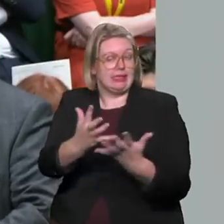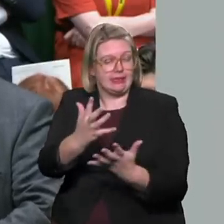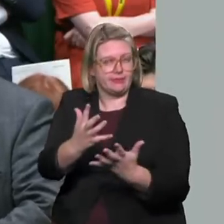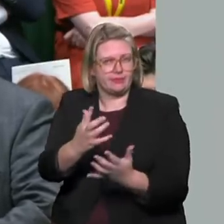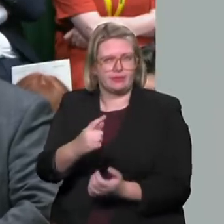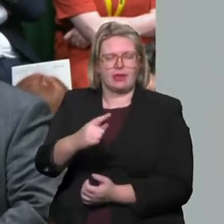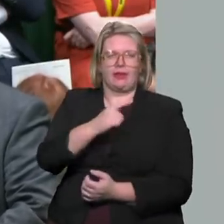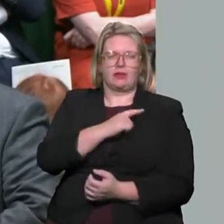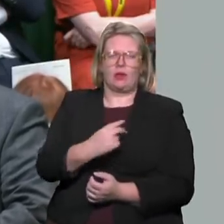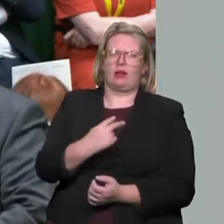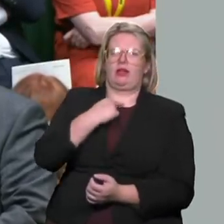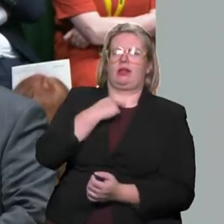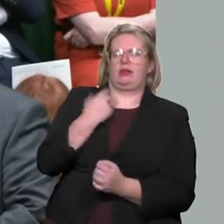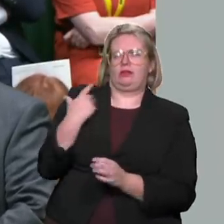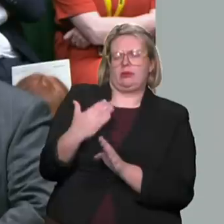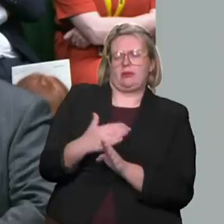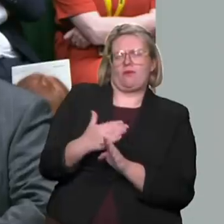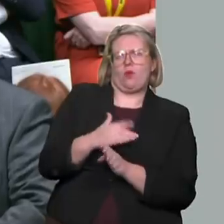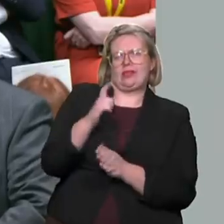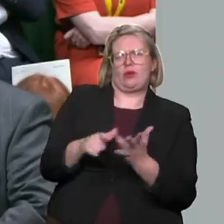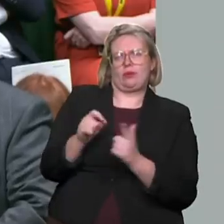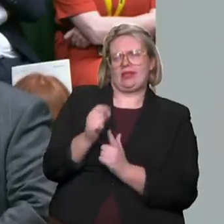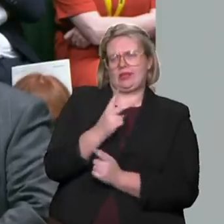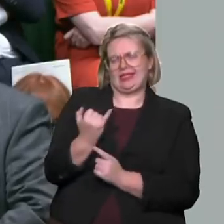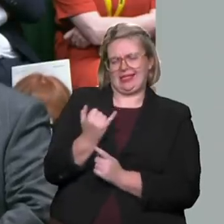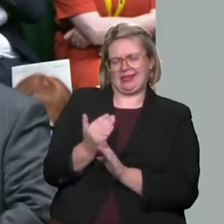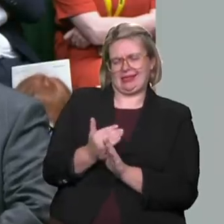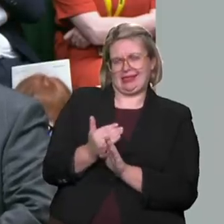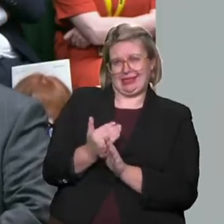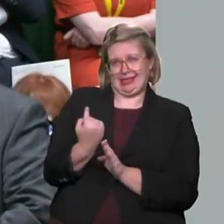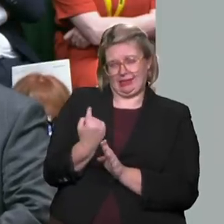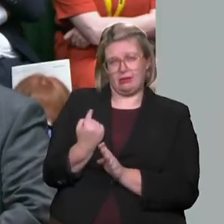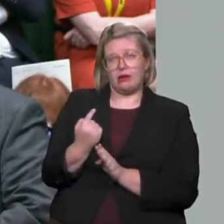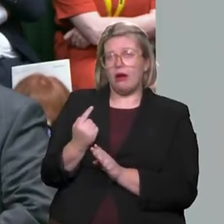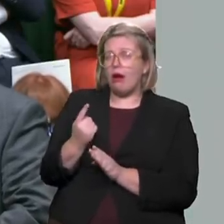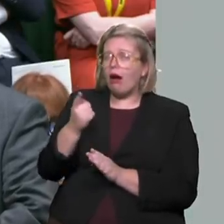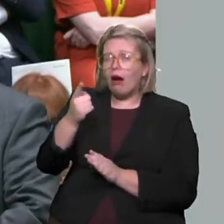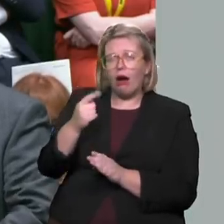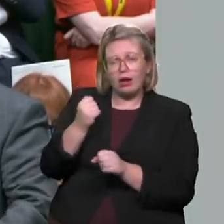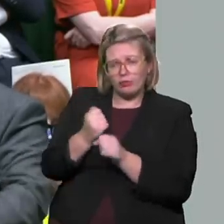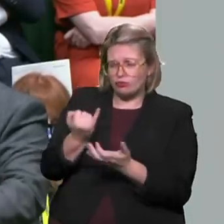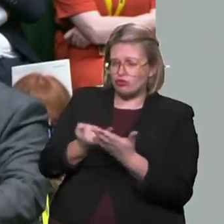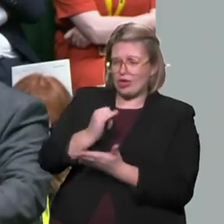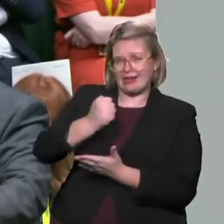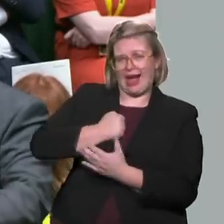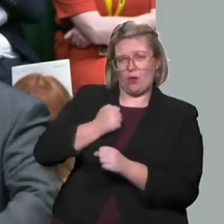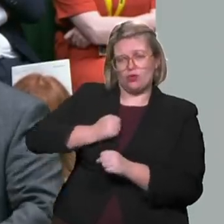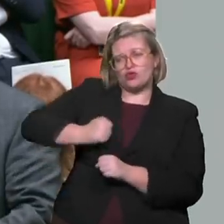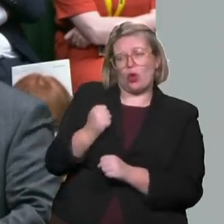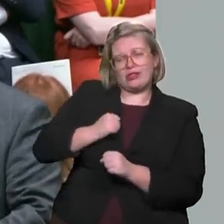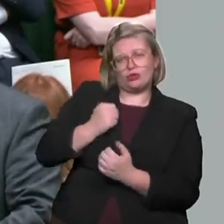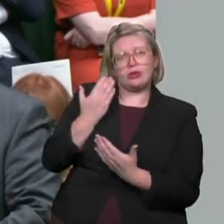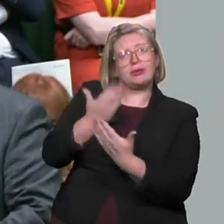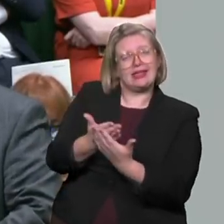that, on the eve of COP26, the UK government rejected the Scottish Clusters bid to ground Track 1 status